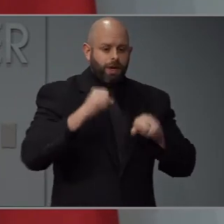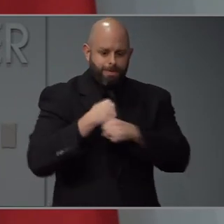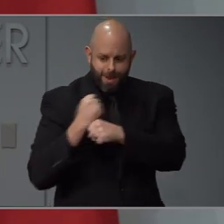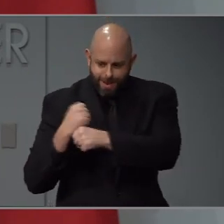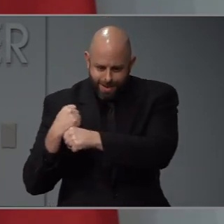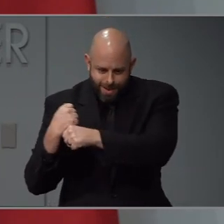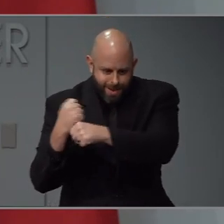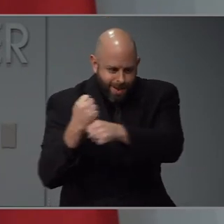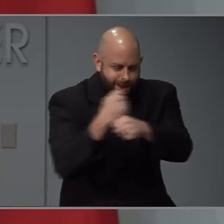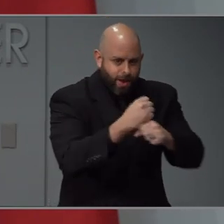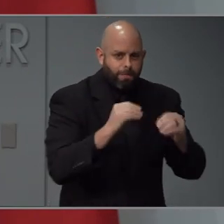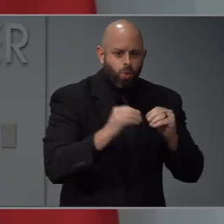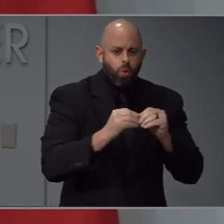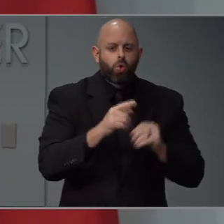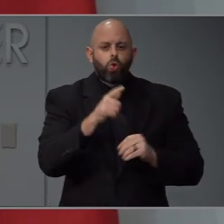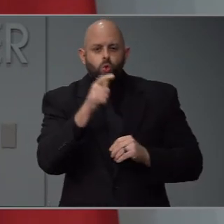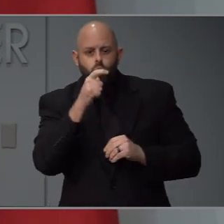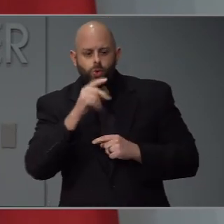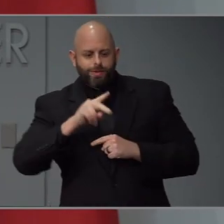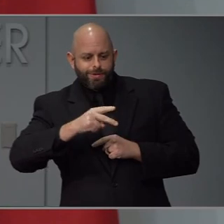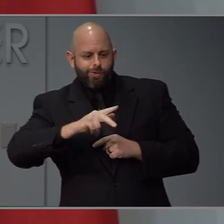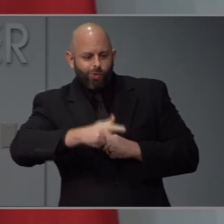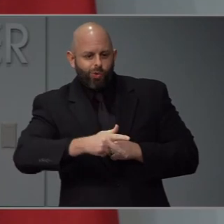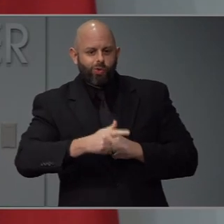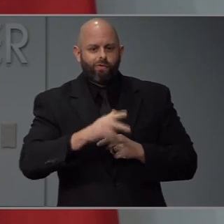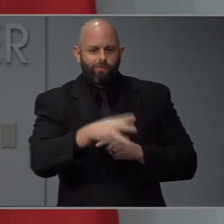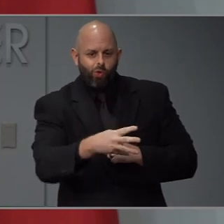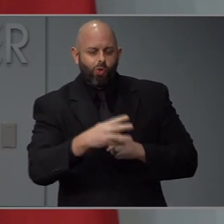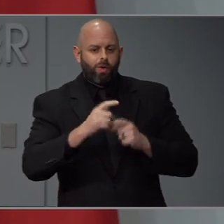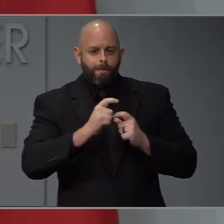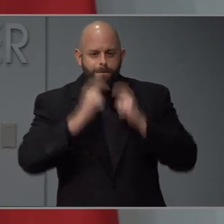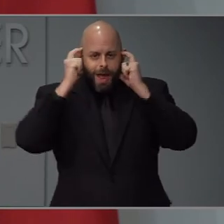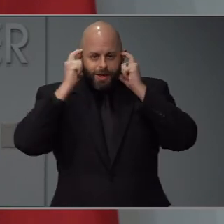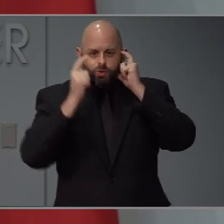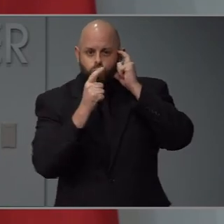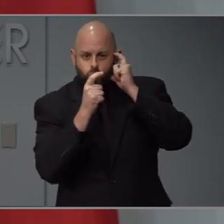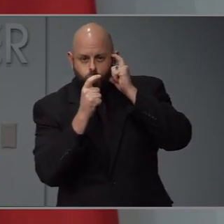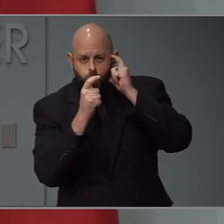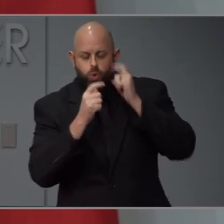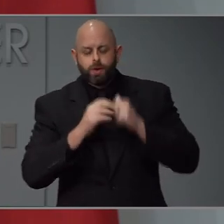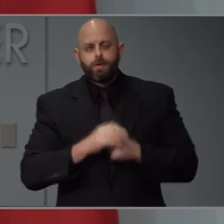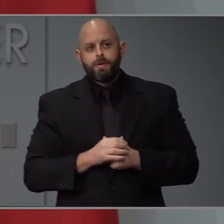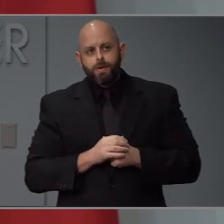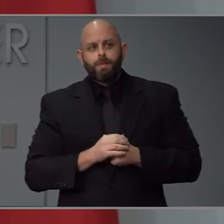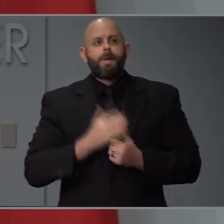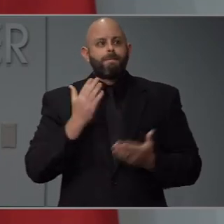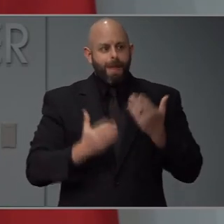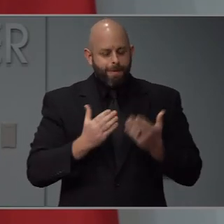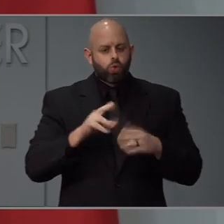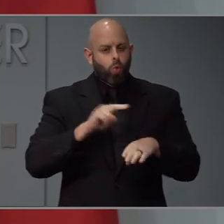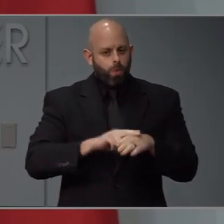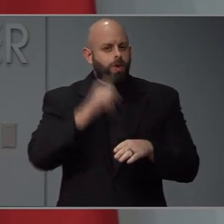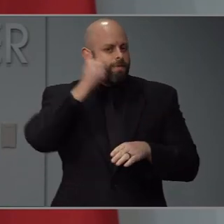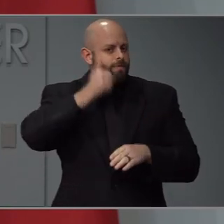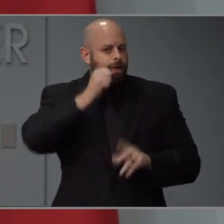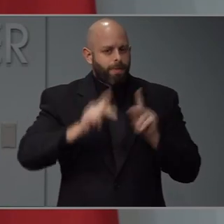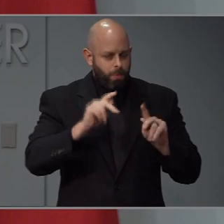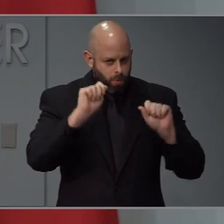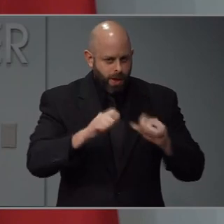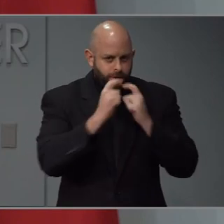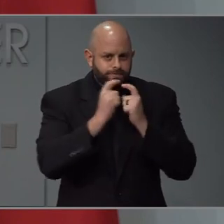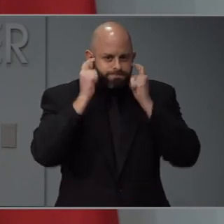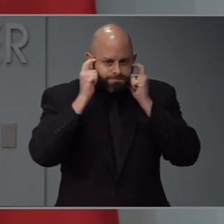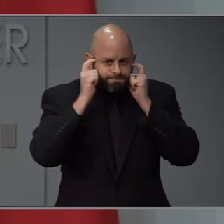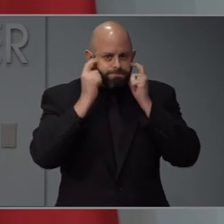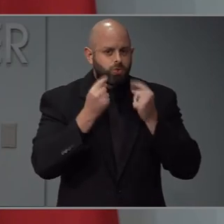I think we need to think about what masks can really help us do. I think they may be one element to add to the things we already know are tried